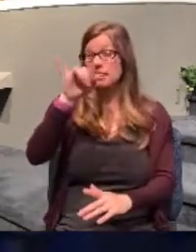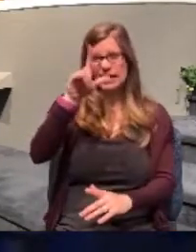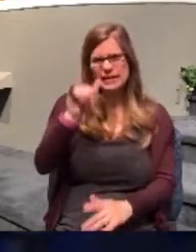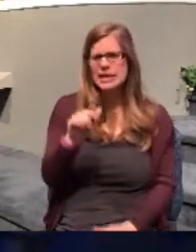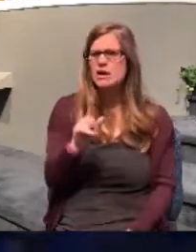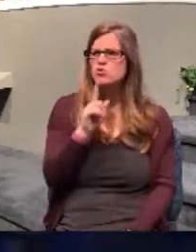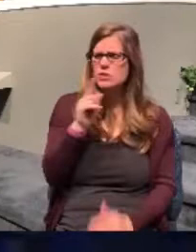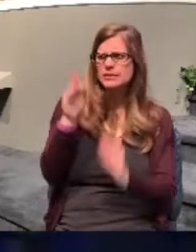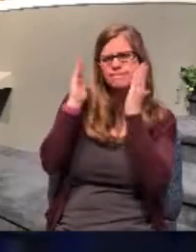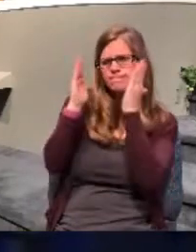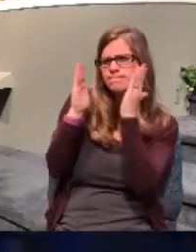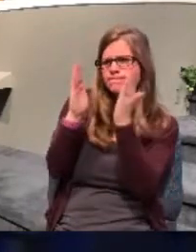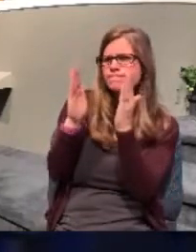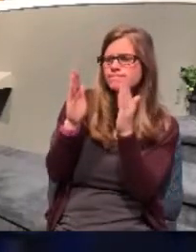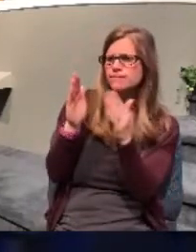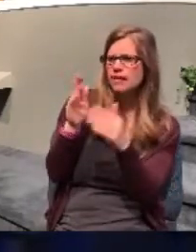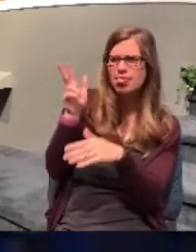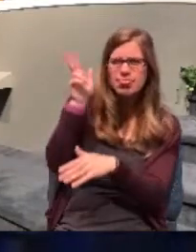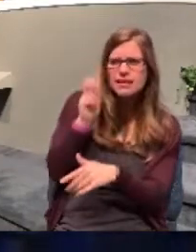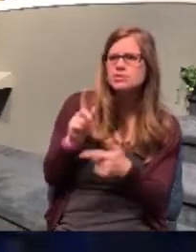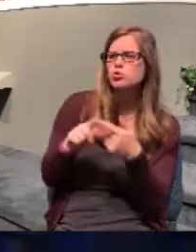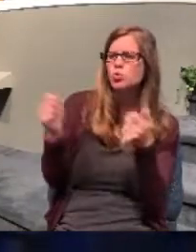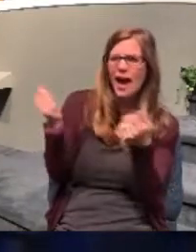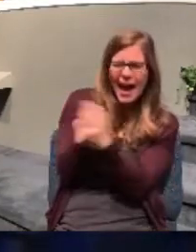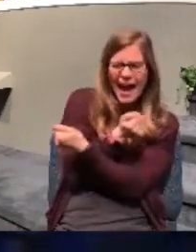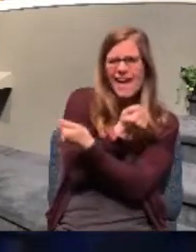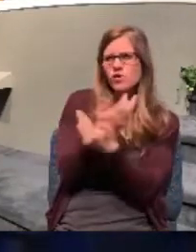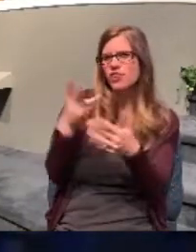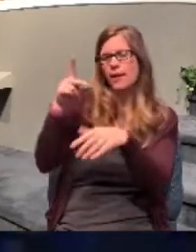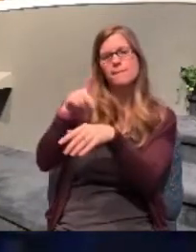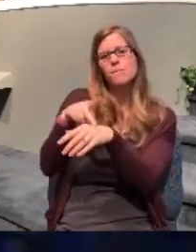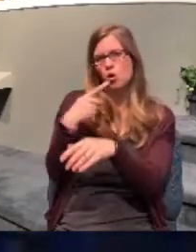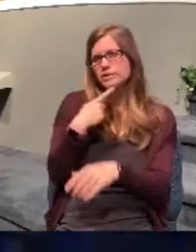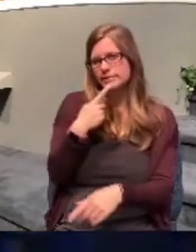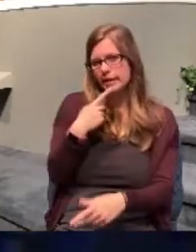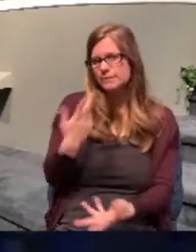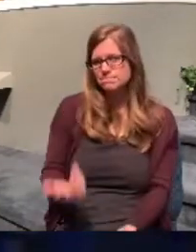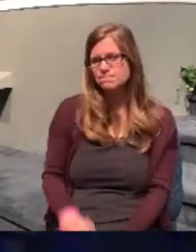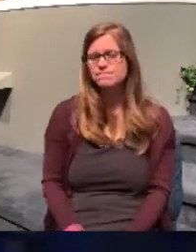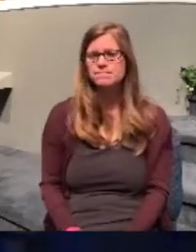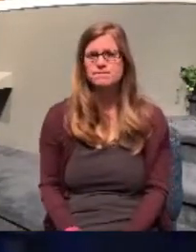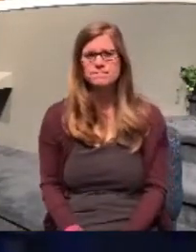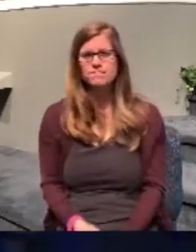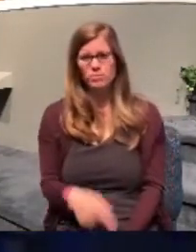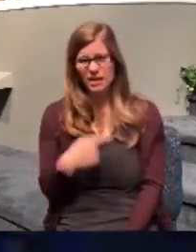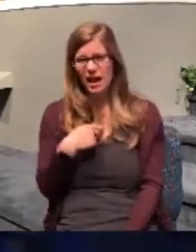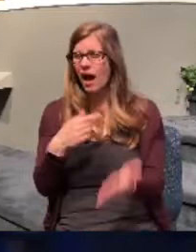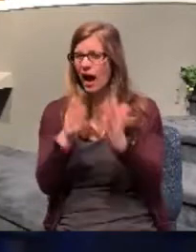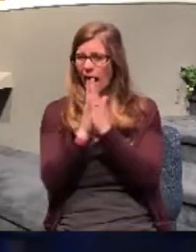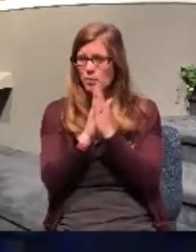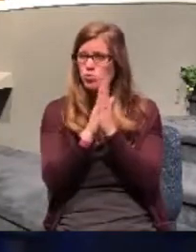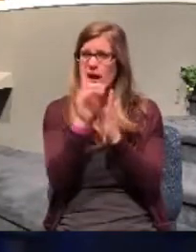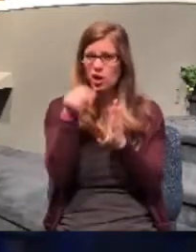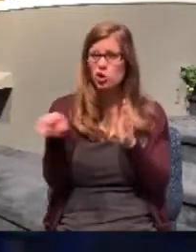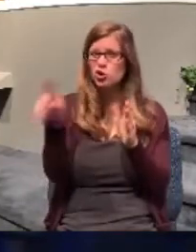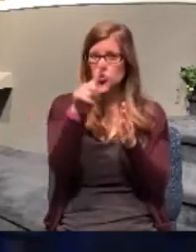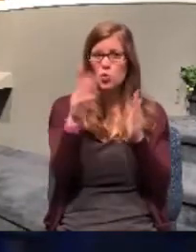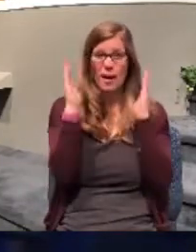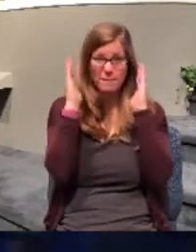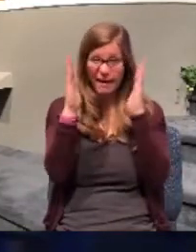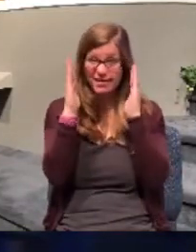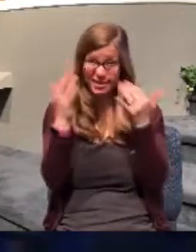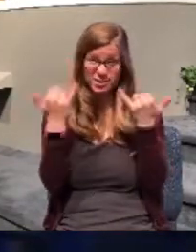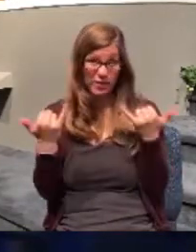careful attention to everything Paul was saying. I pray that you are paying attention